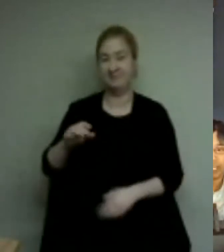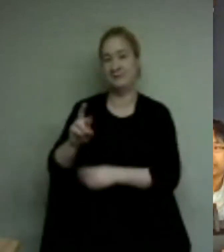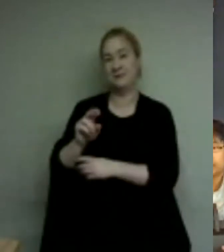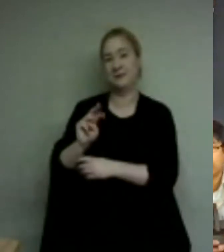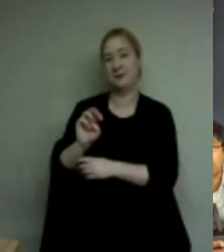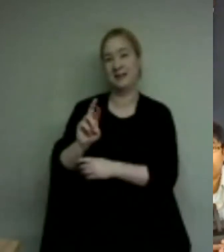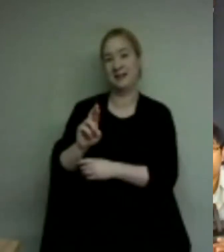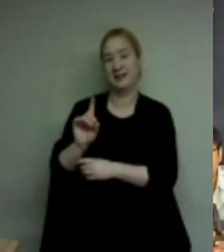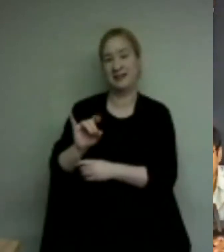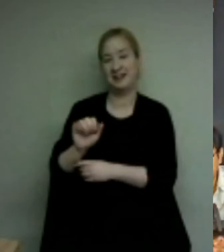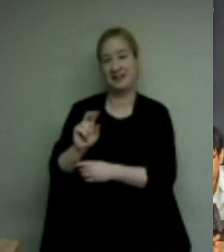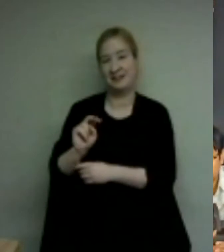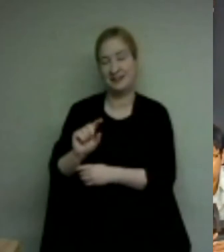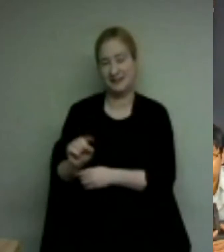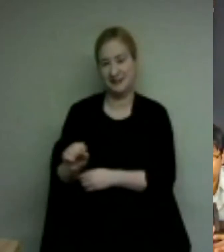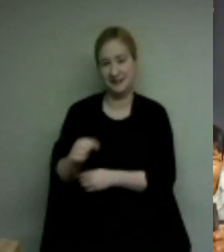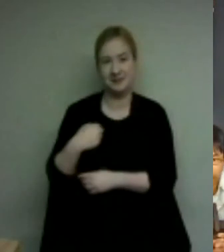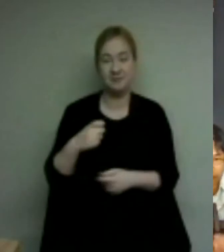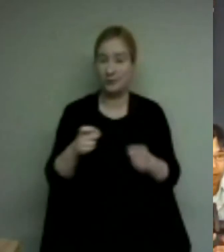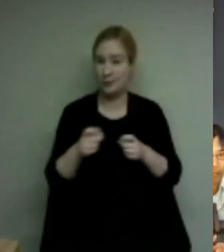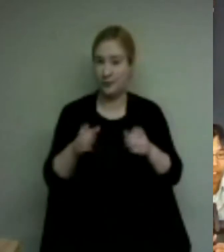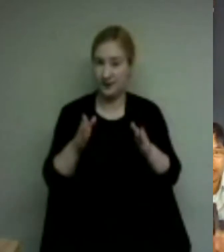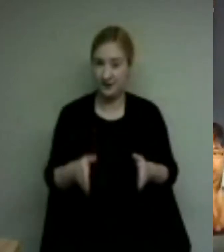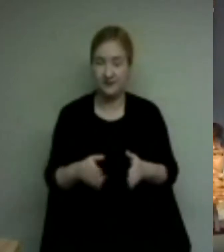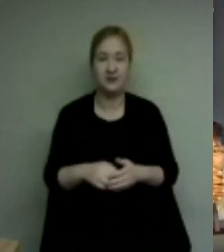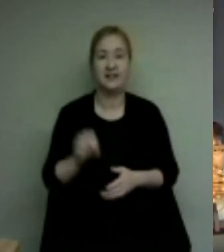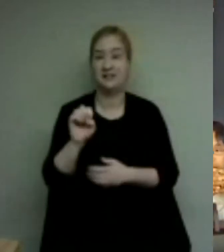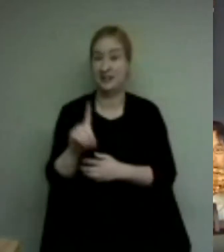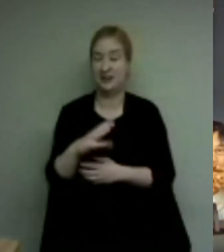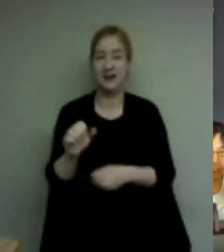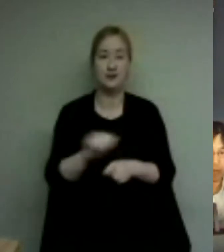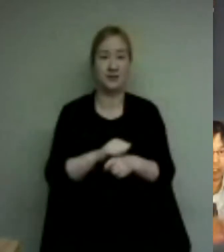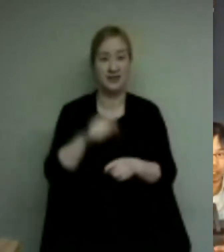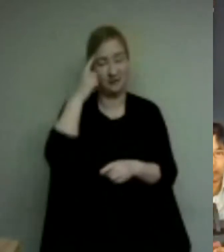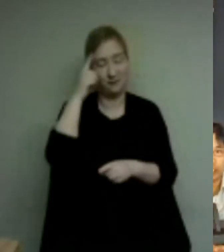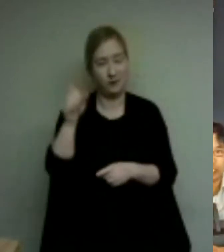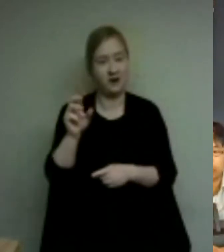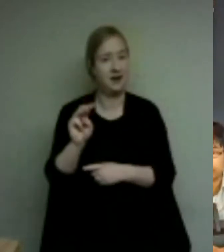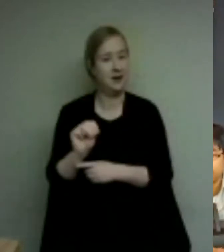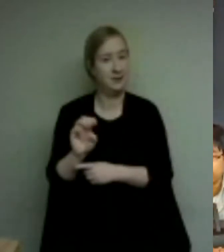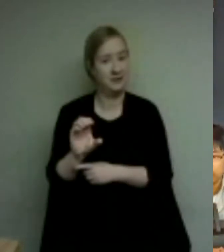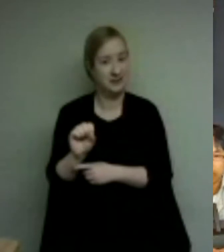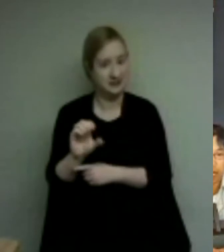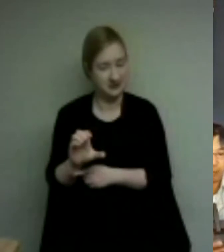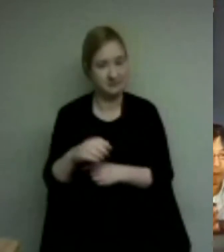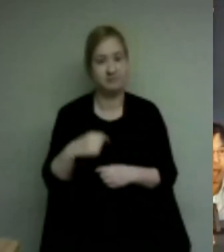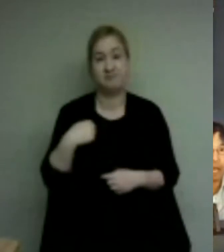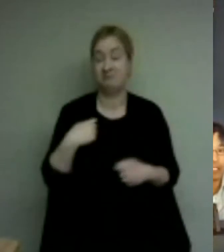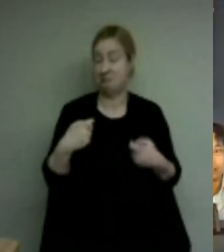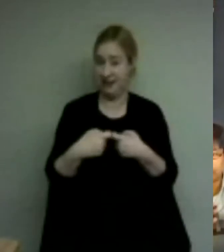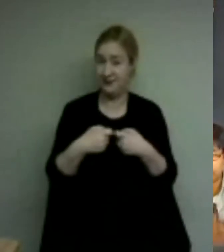coordinated education and training for the manitoba construction sector council i am also a licensed uh journey person electrician